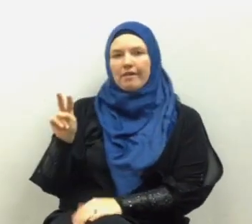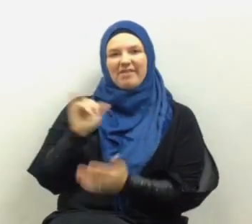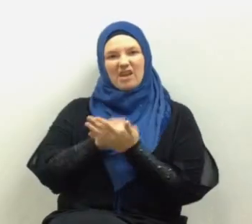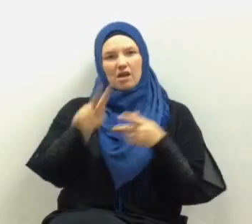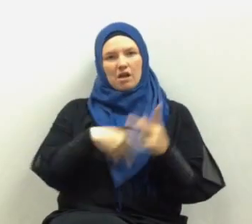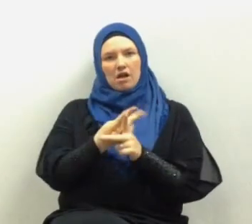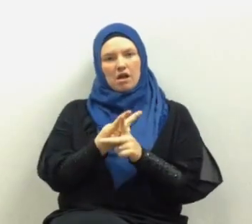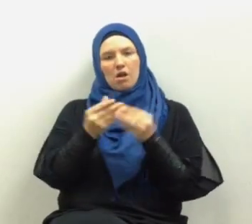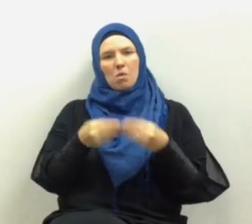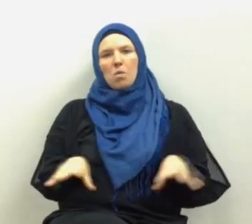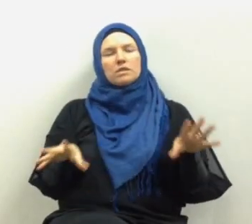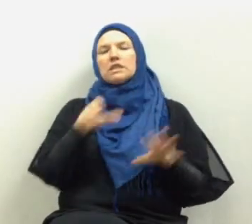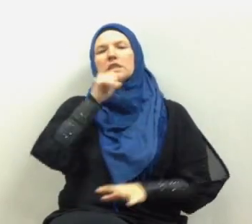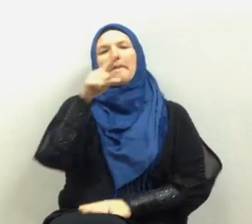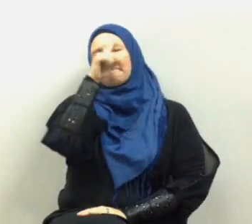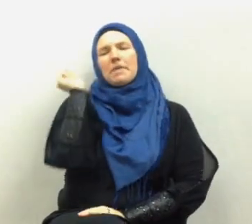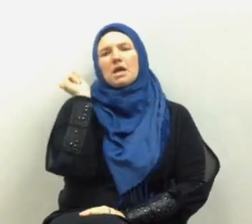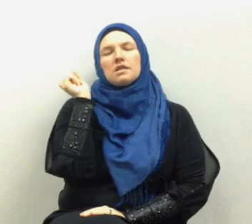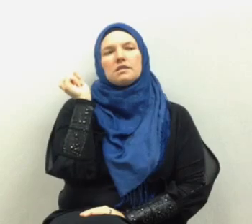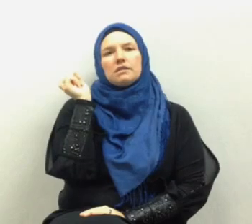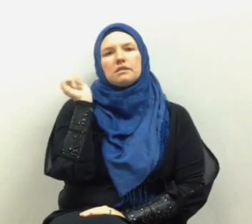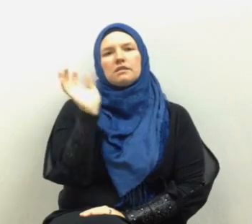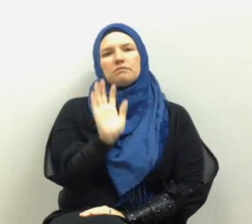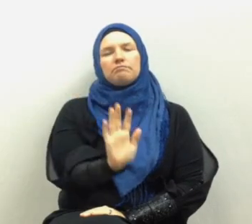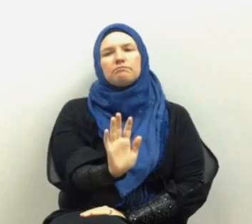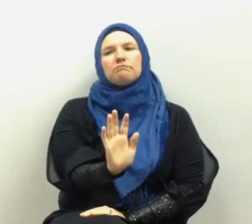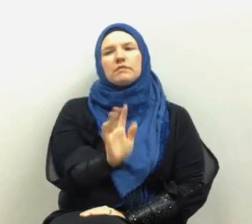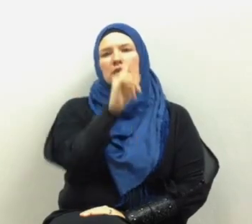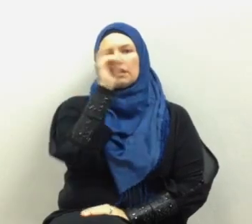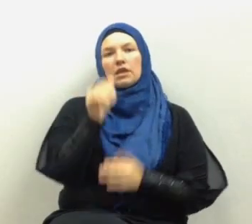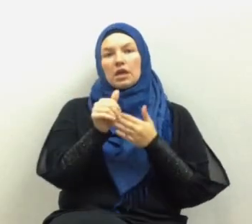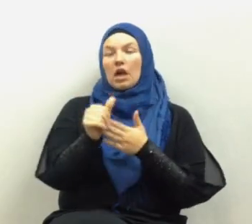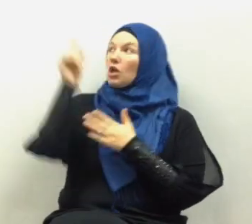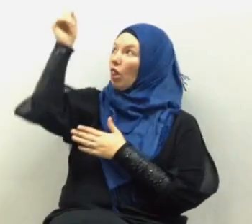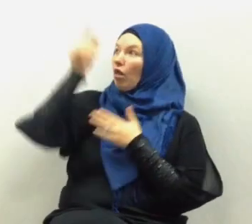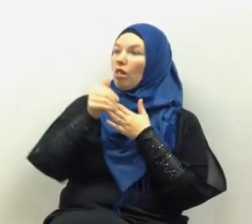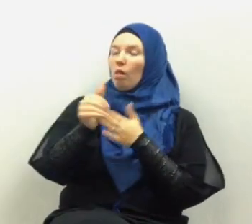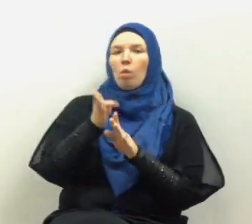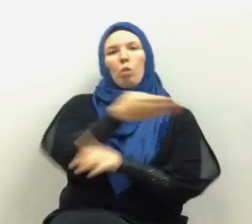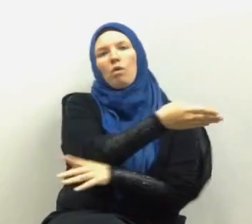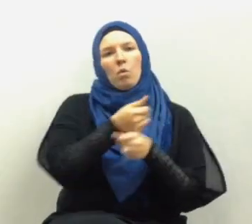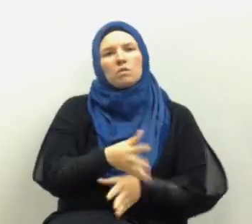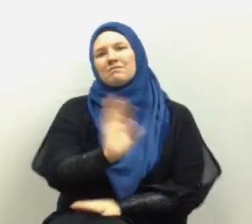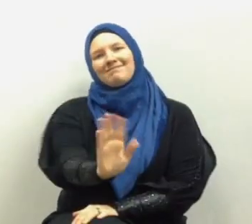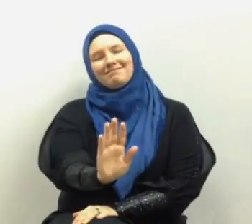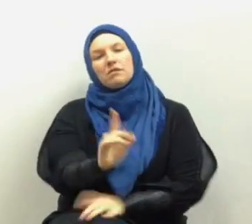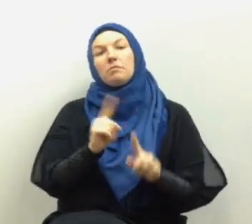this loss is not because of the guidance of Allah